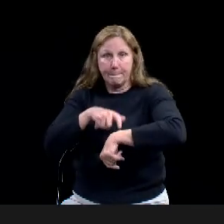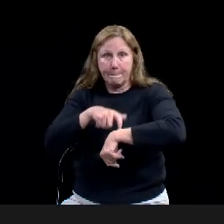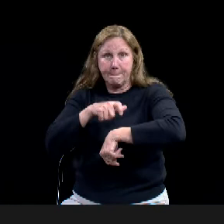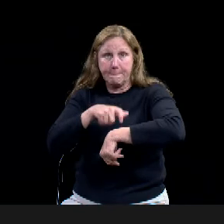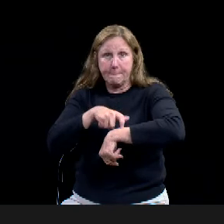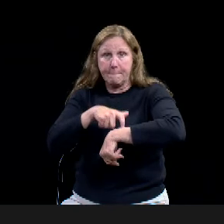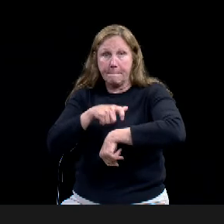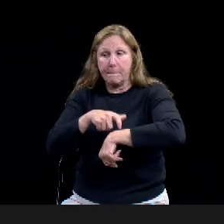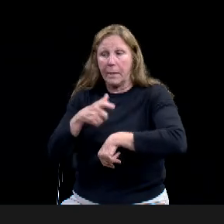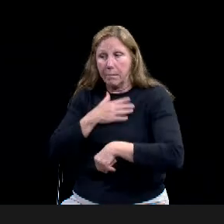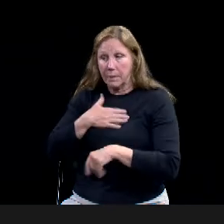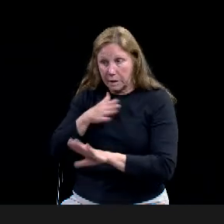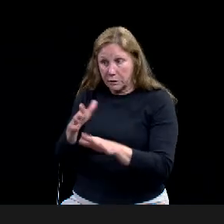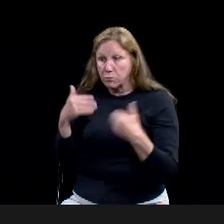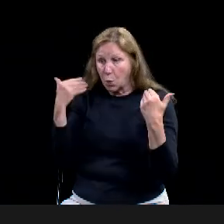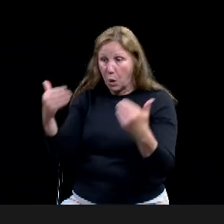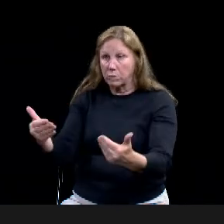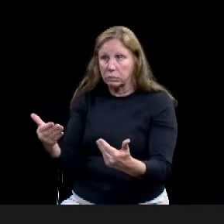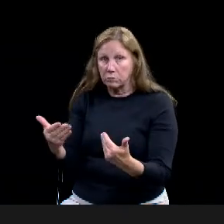Thank you finished?